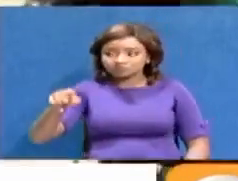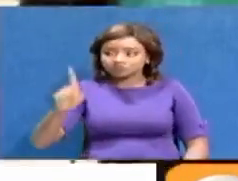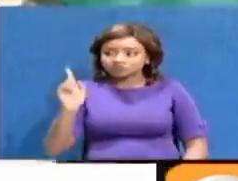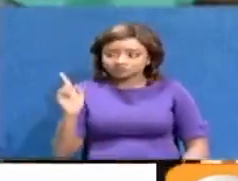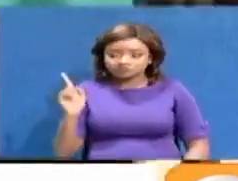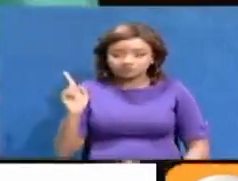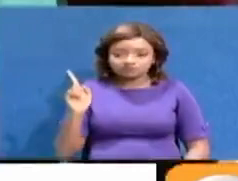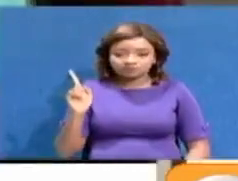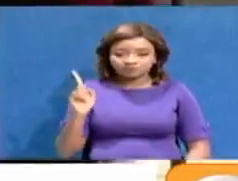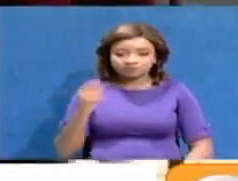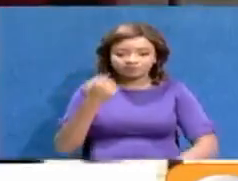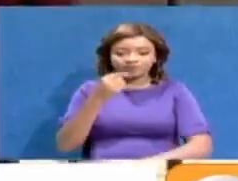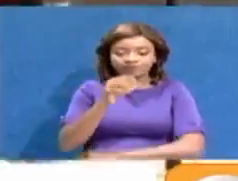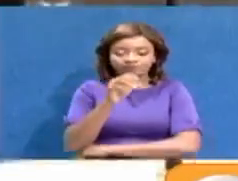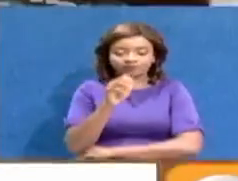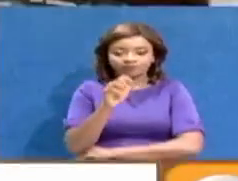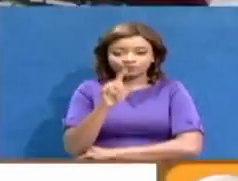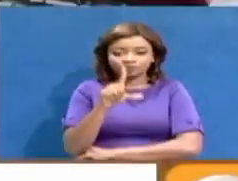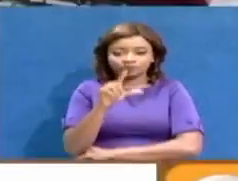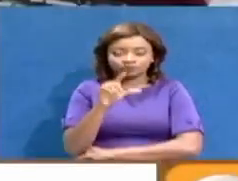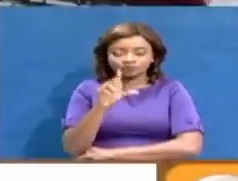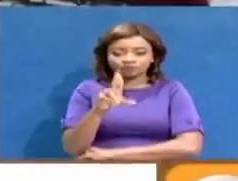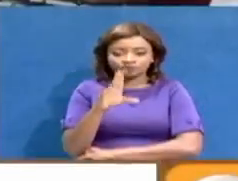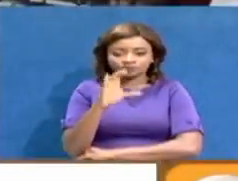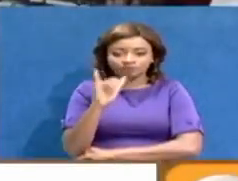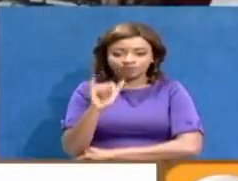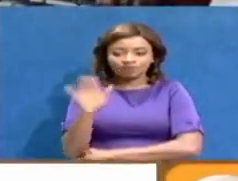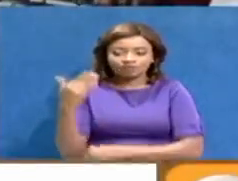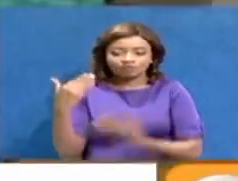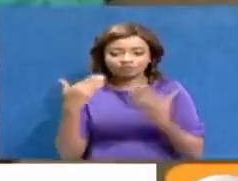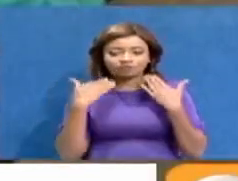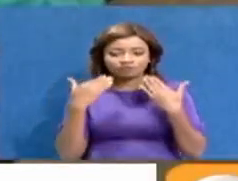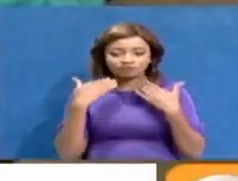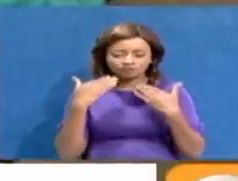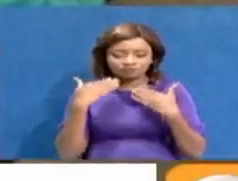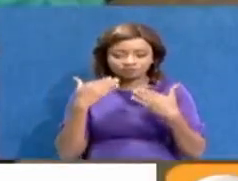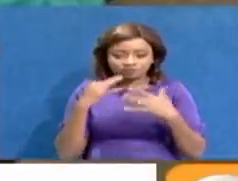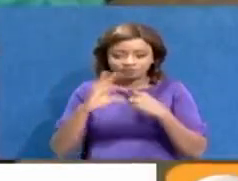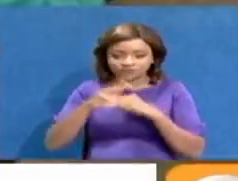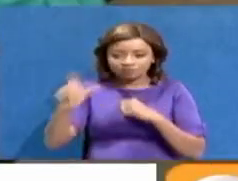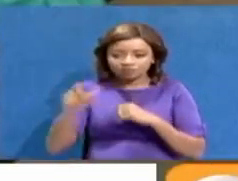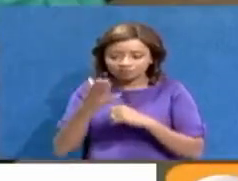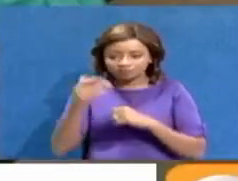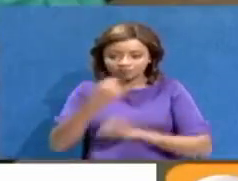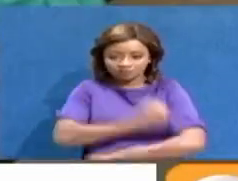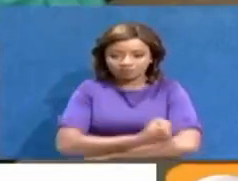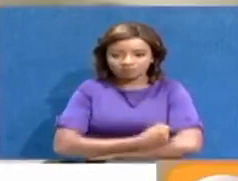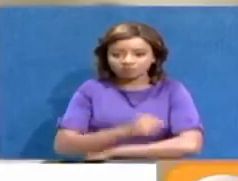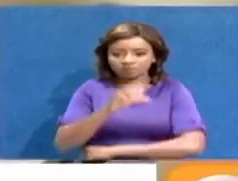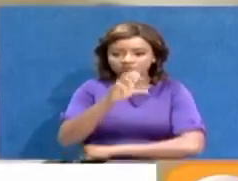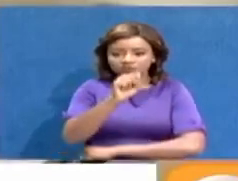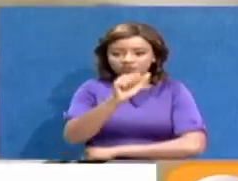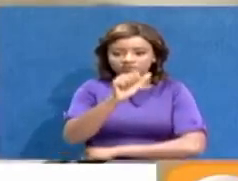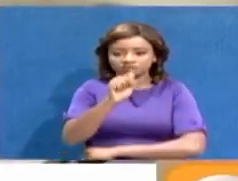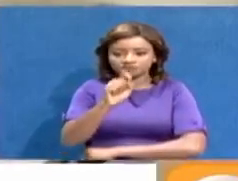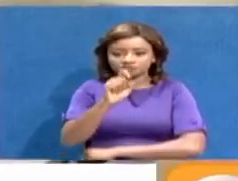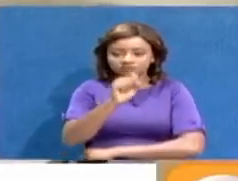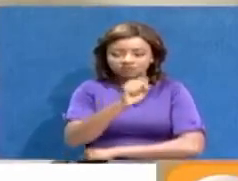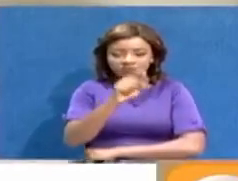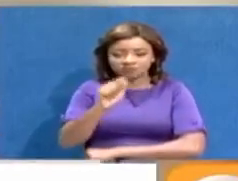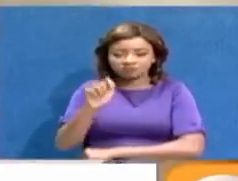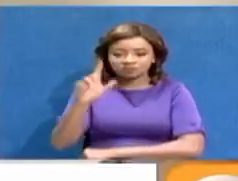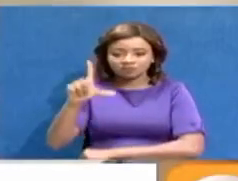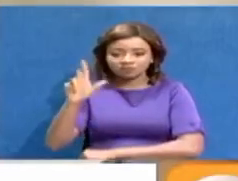the St. Lucie's High School in Igoji, Meru County, where a number of students still use mechanical braille